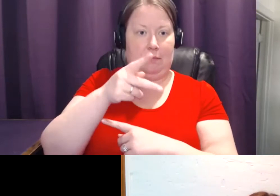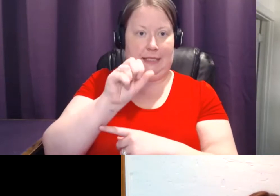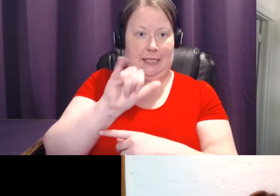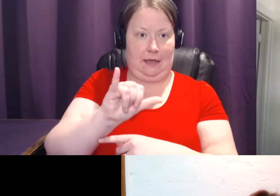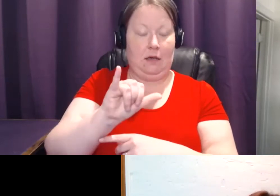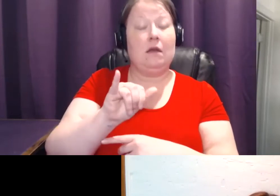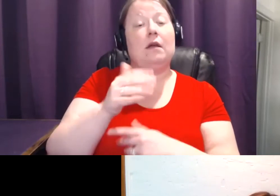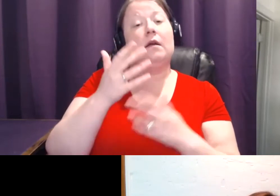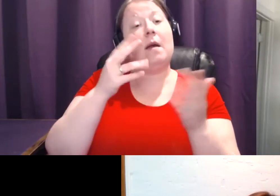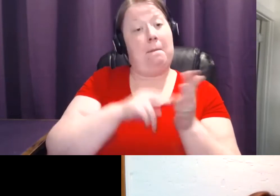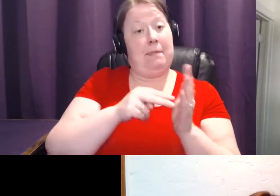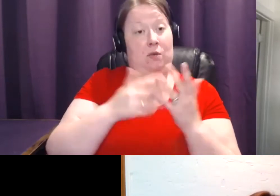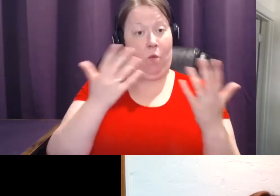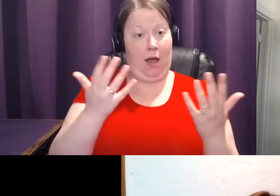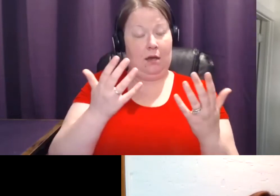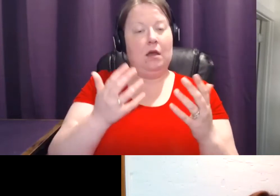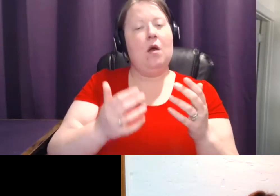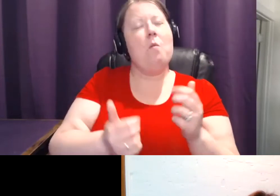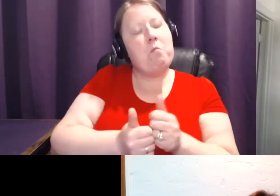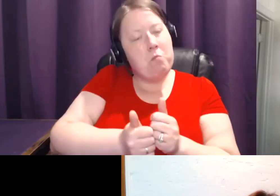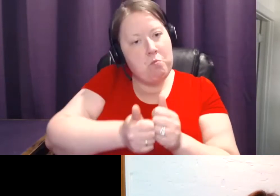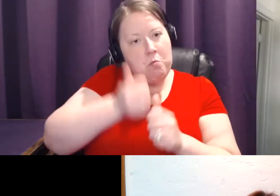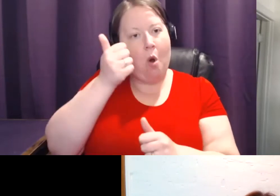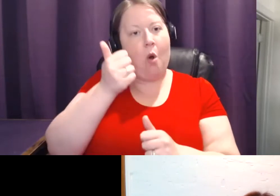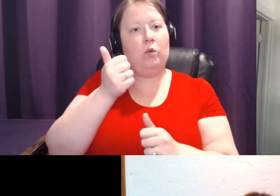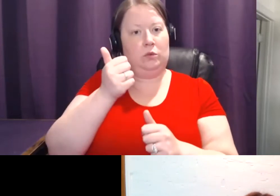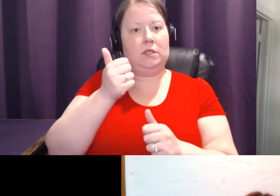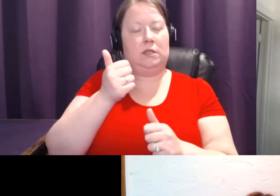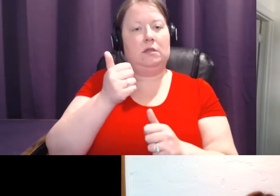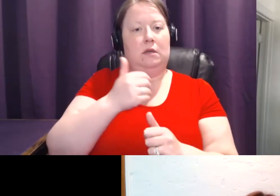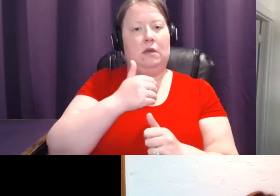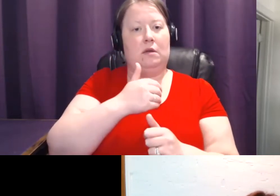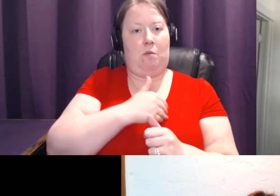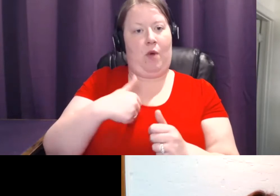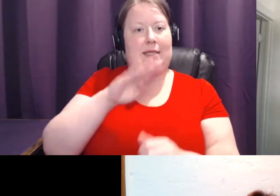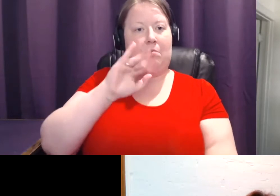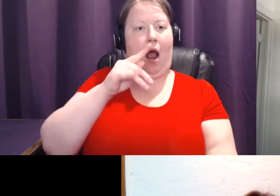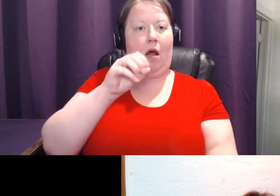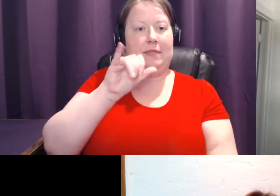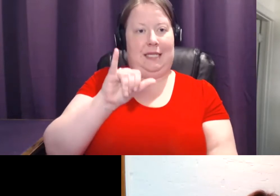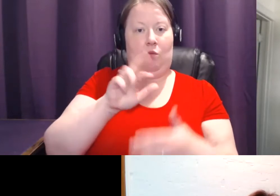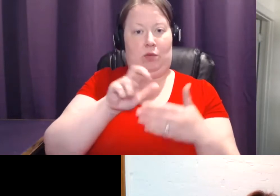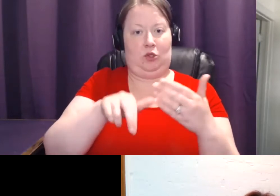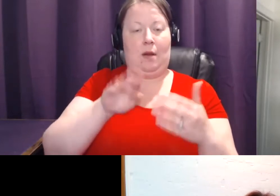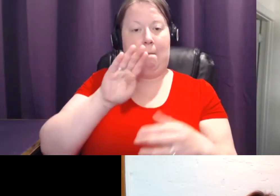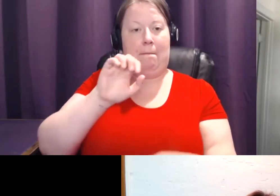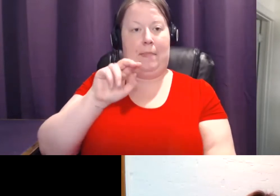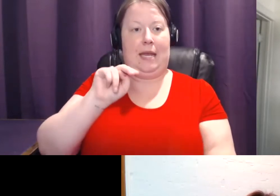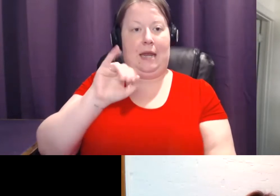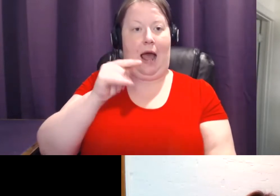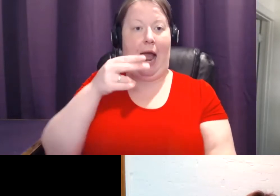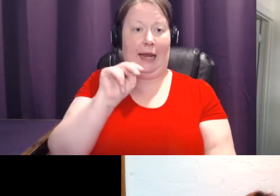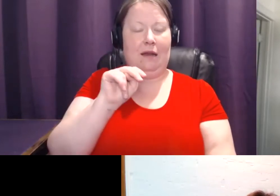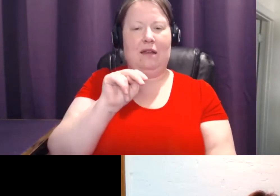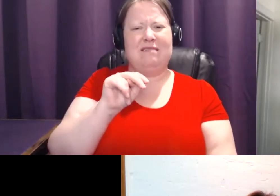therefore, with the vast majority of breast biopsies resulting in benign non-cancerous findings, there's no reason for women to be